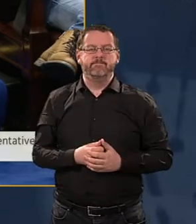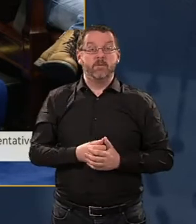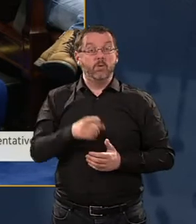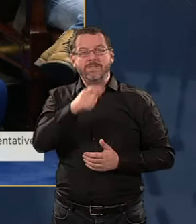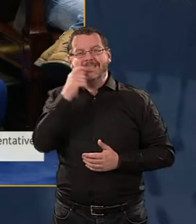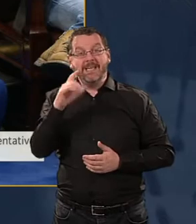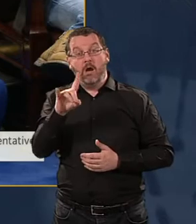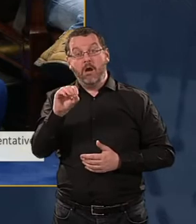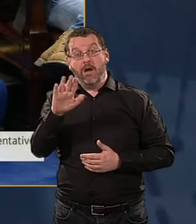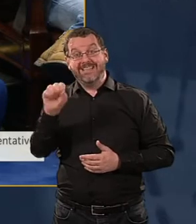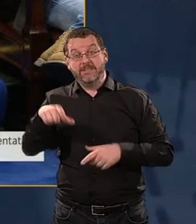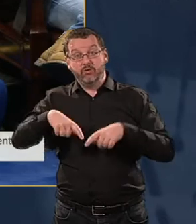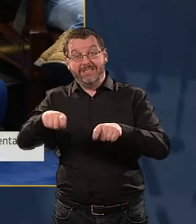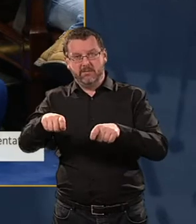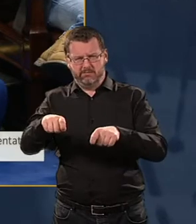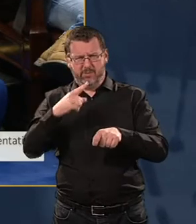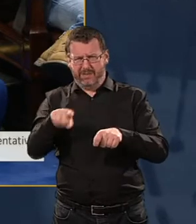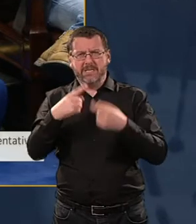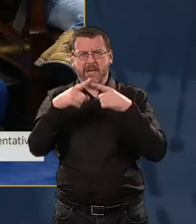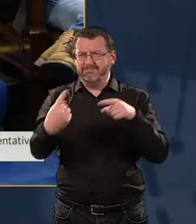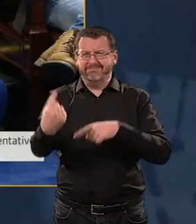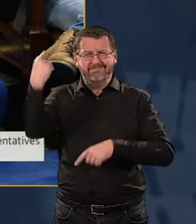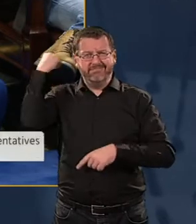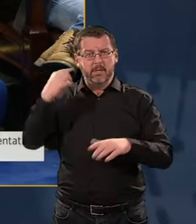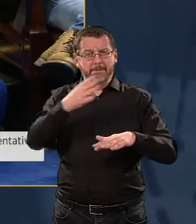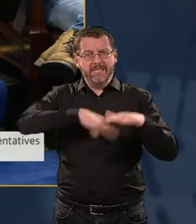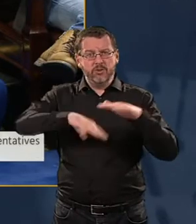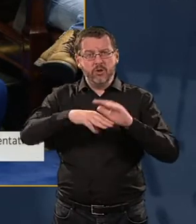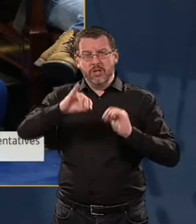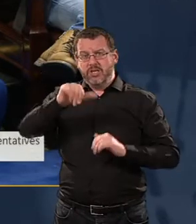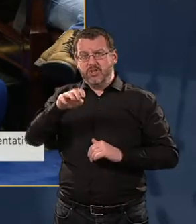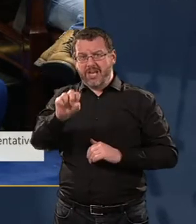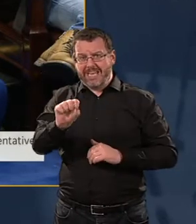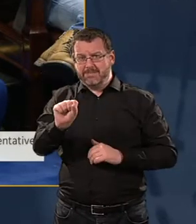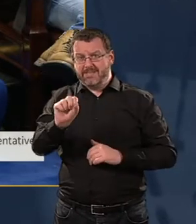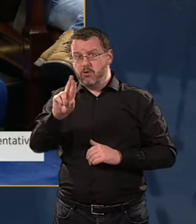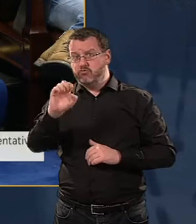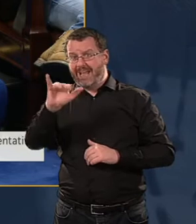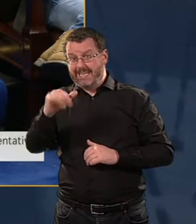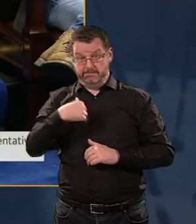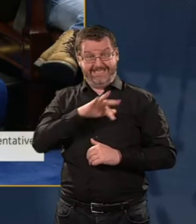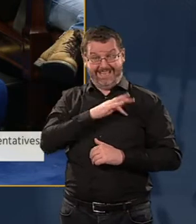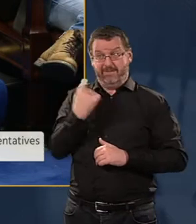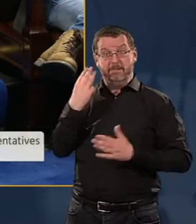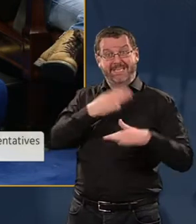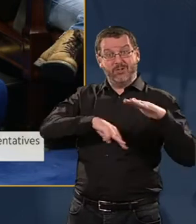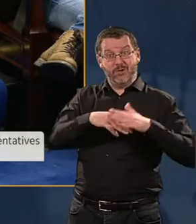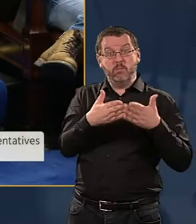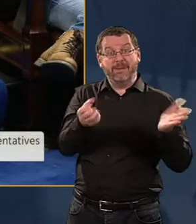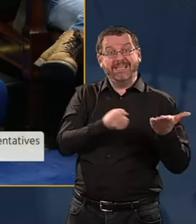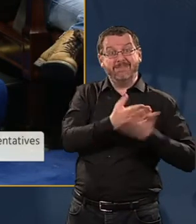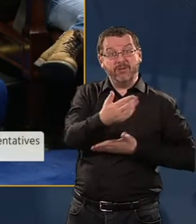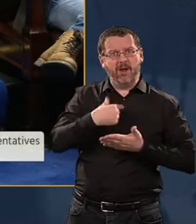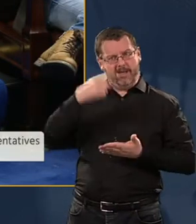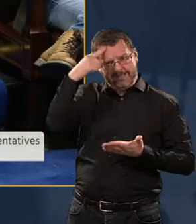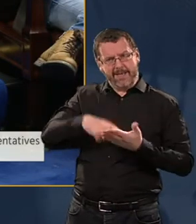happen. Hollis Street was announced by Minister James Riley. I allocated the money myself as Minister for Public Expenditure for that to happen. And it still hasn't happened.